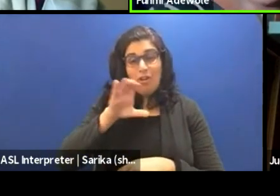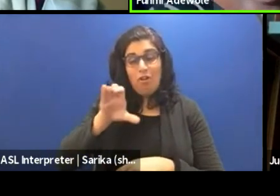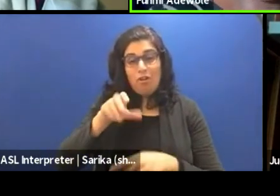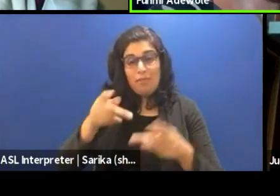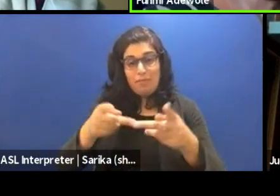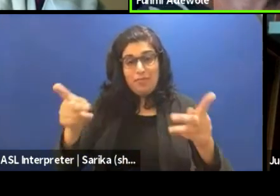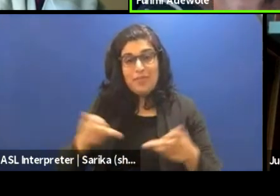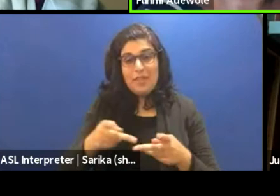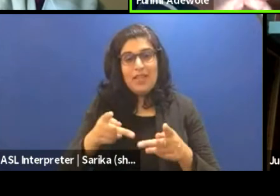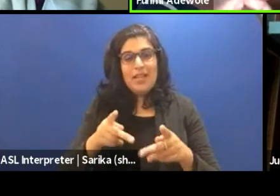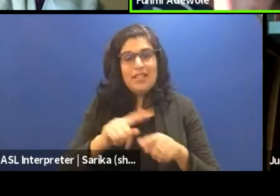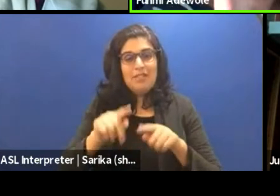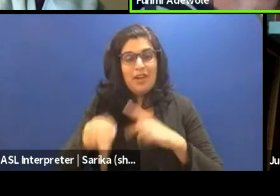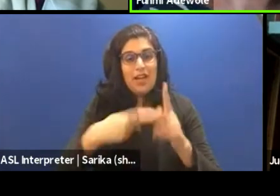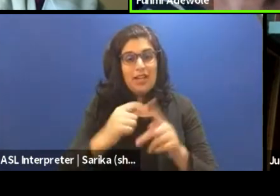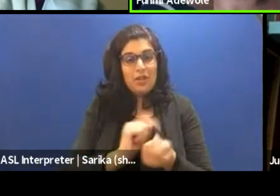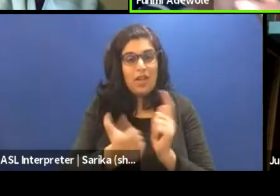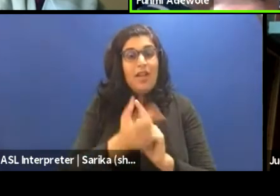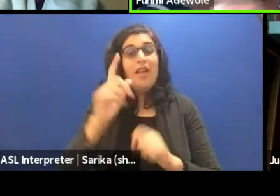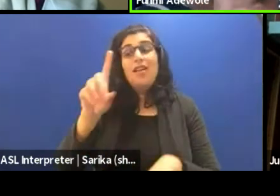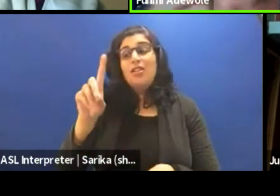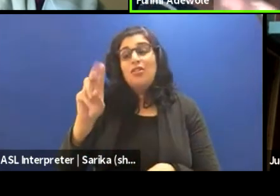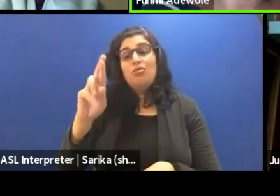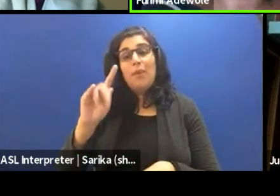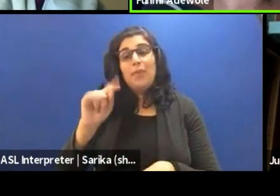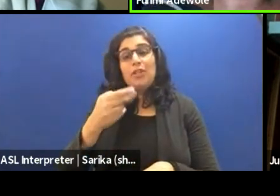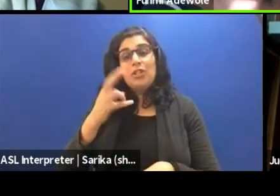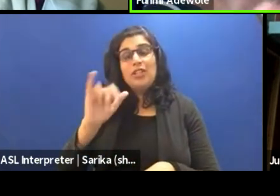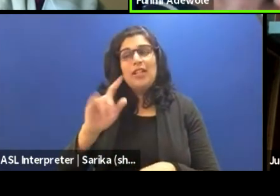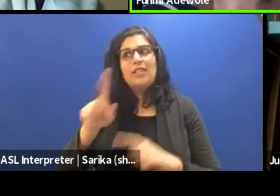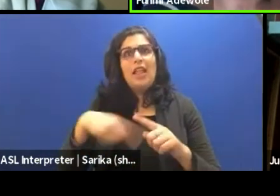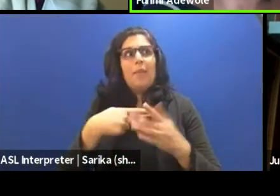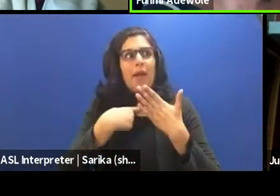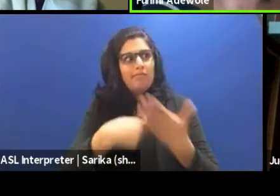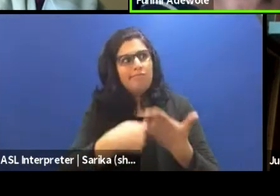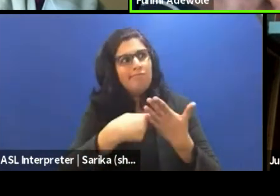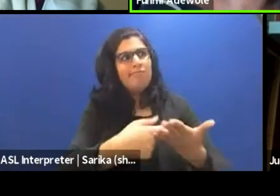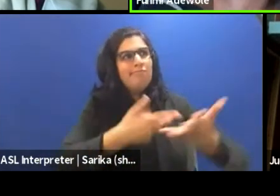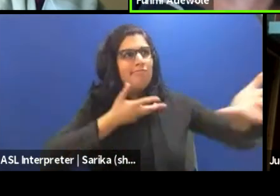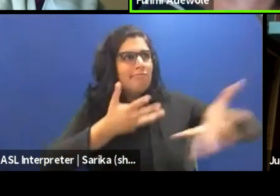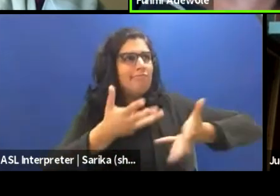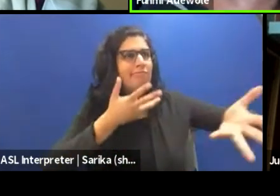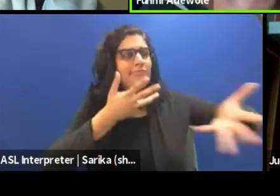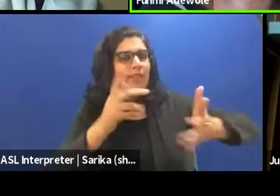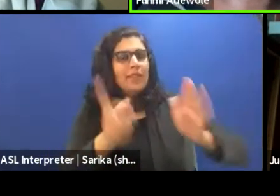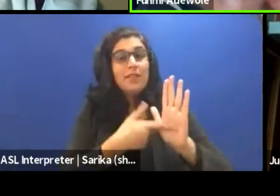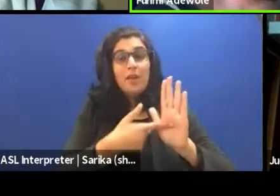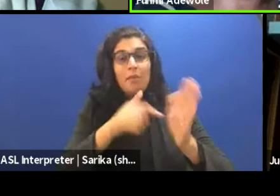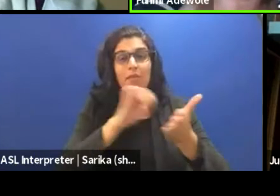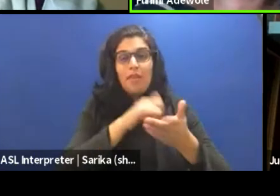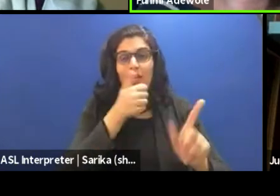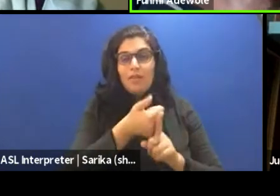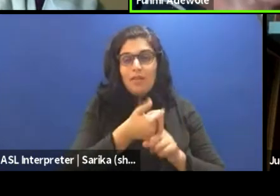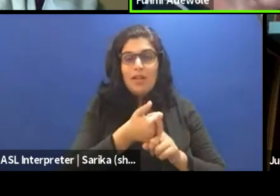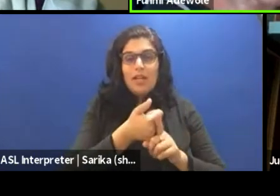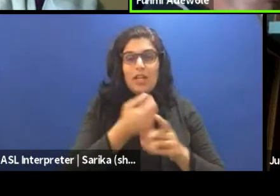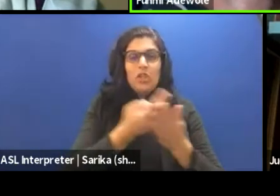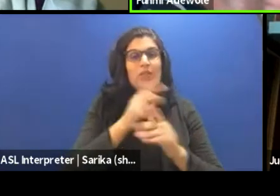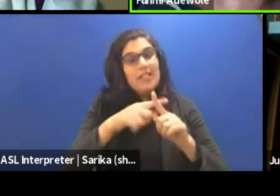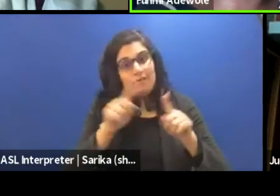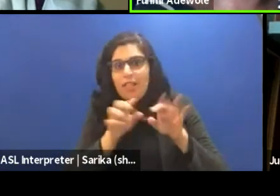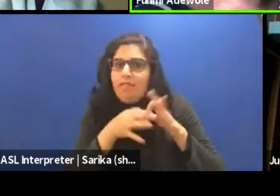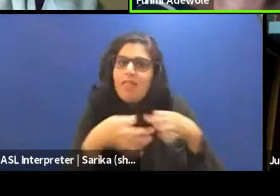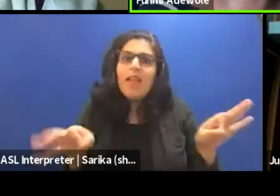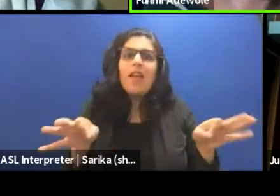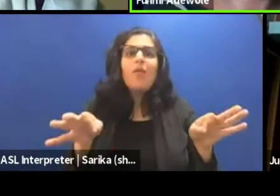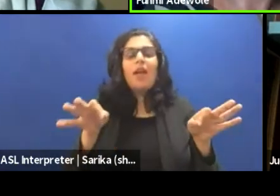of translation, because dramaturgy is a lot about dialogue, and sometimes dialogue is, you're using different languages. And when